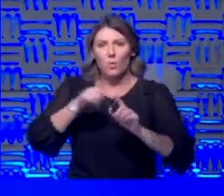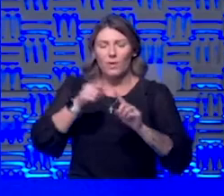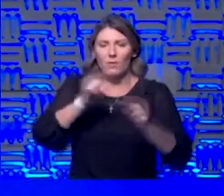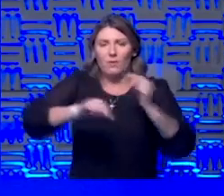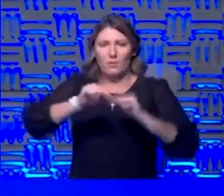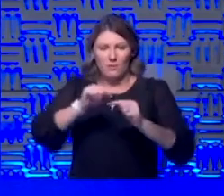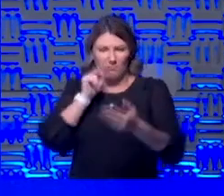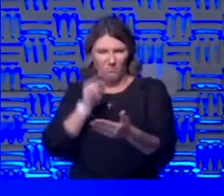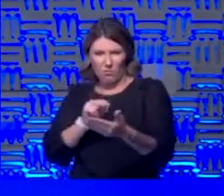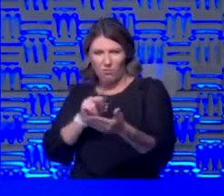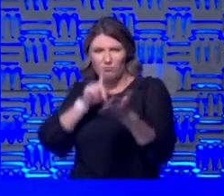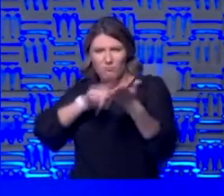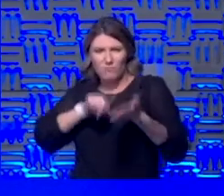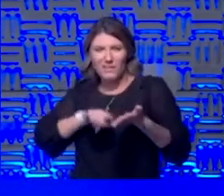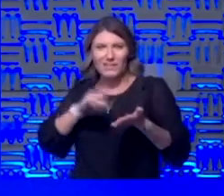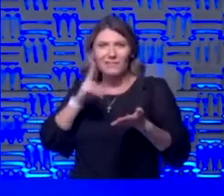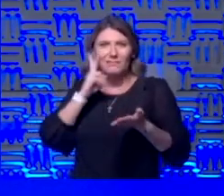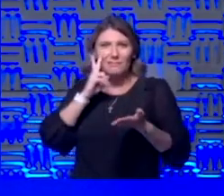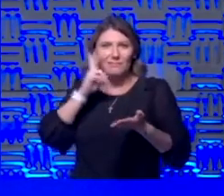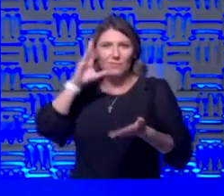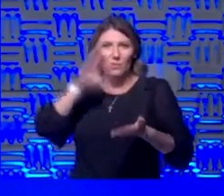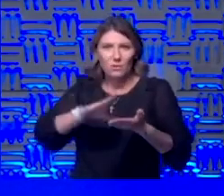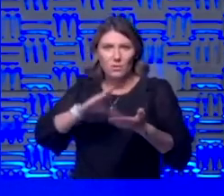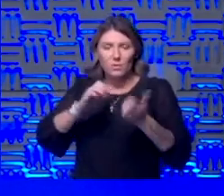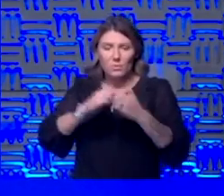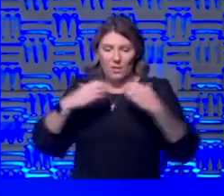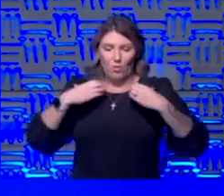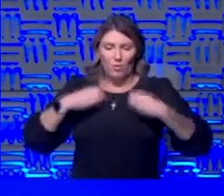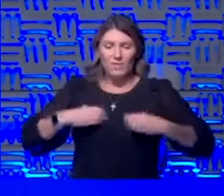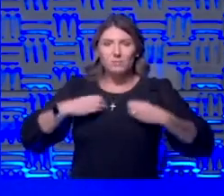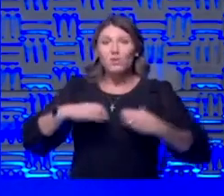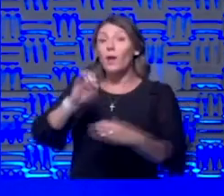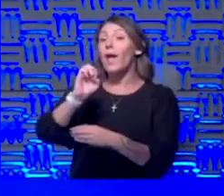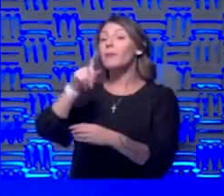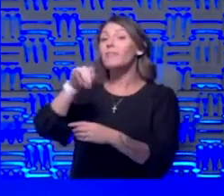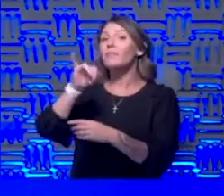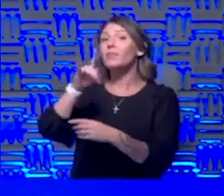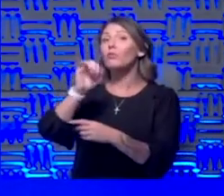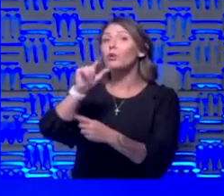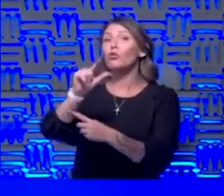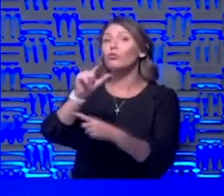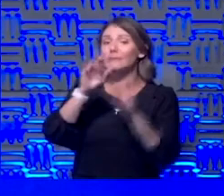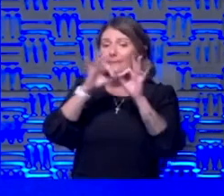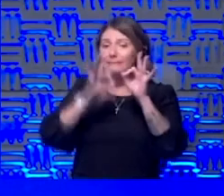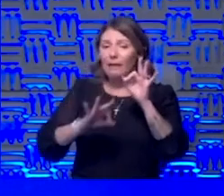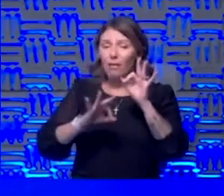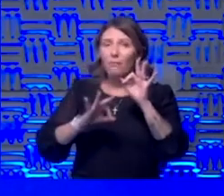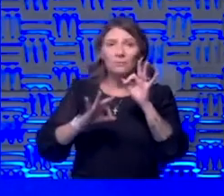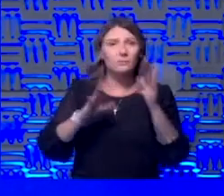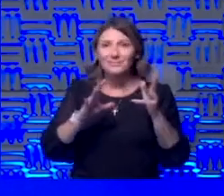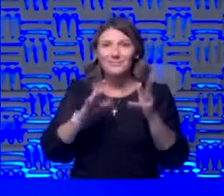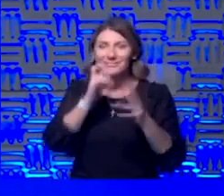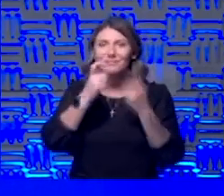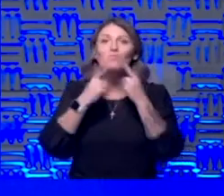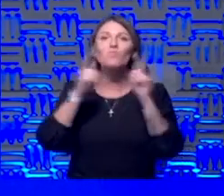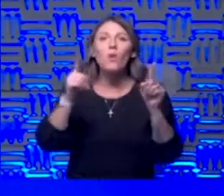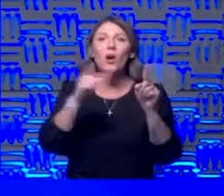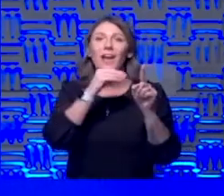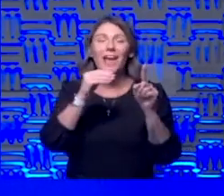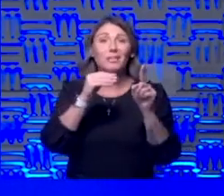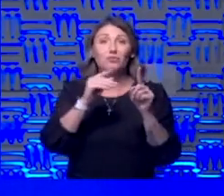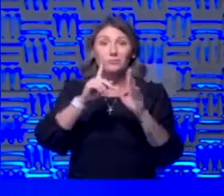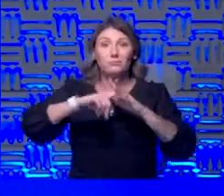and looked tried to see if it reduced it in respiratory epithelial cells that didn't even work so that's where it started and it's kind of ballooned from there